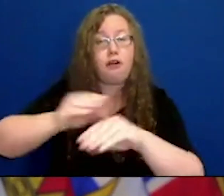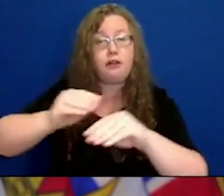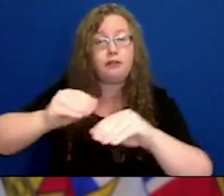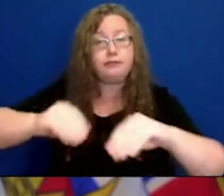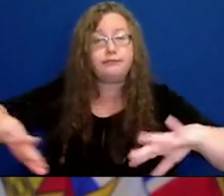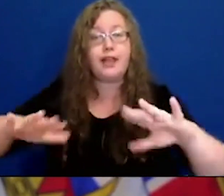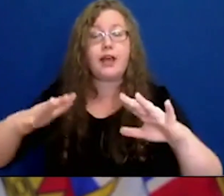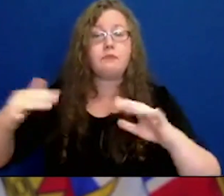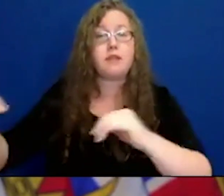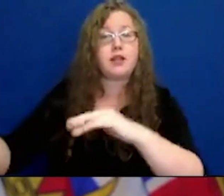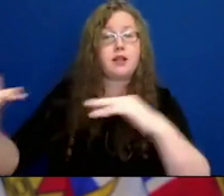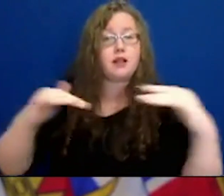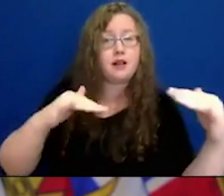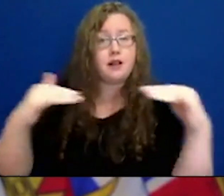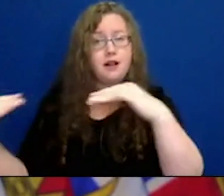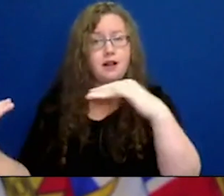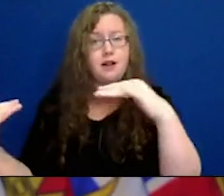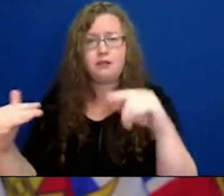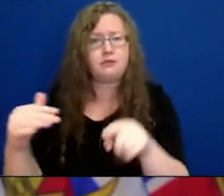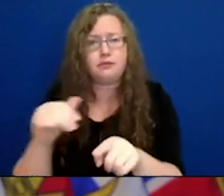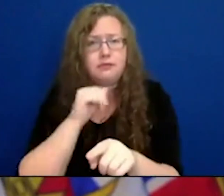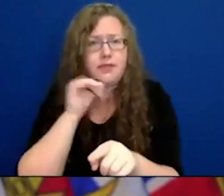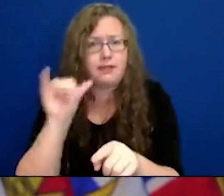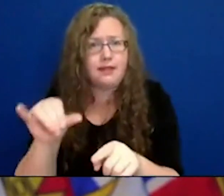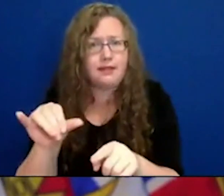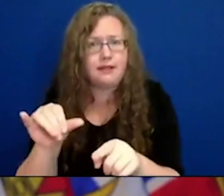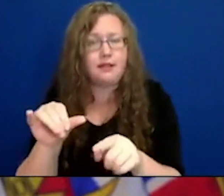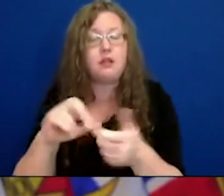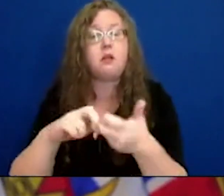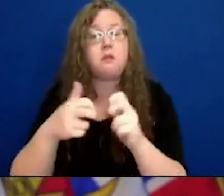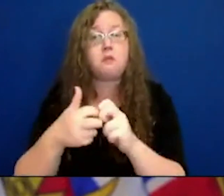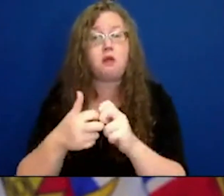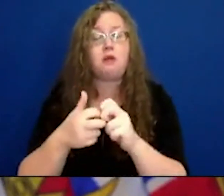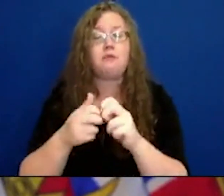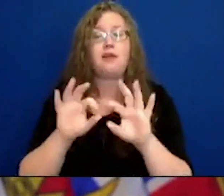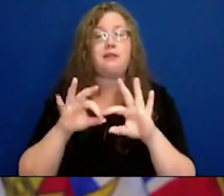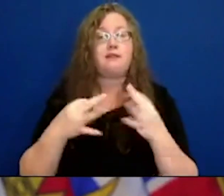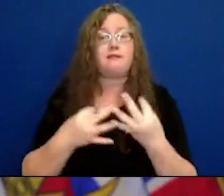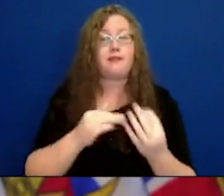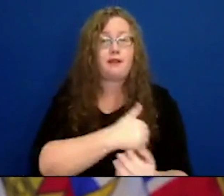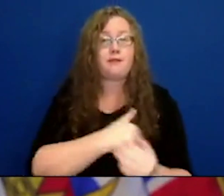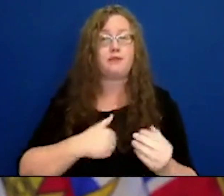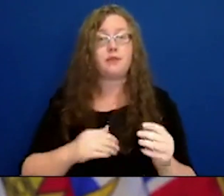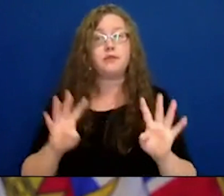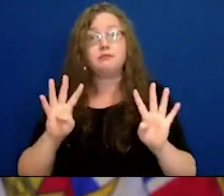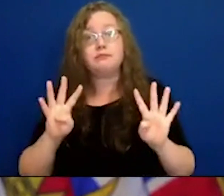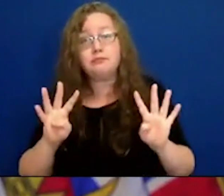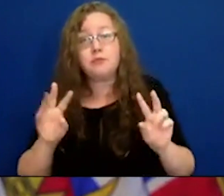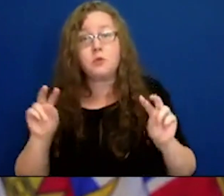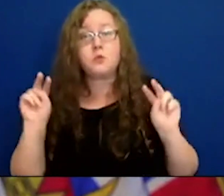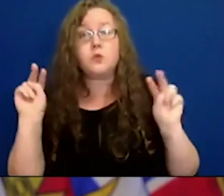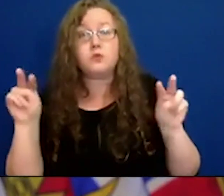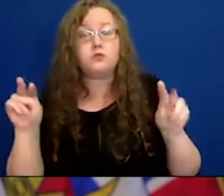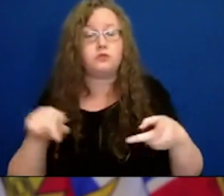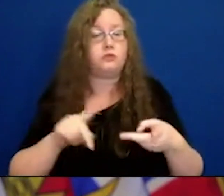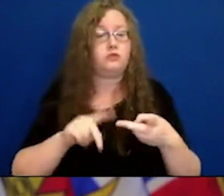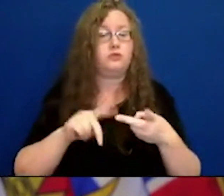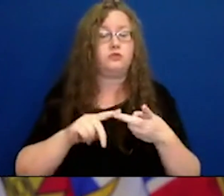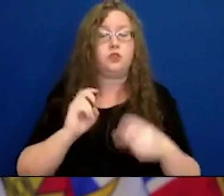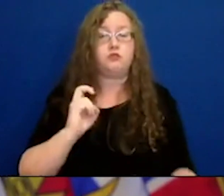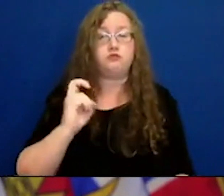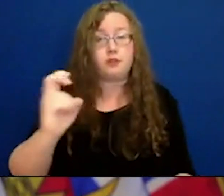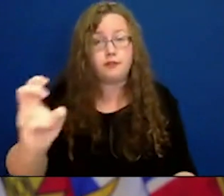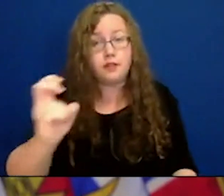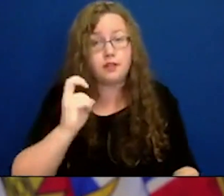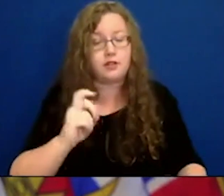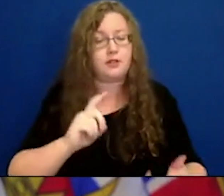tried to look at not having travel, no spectators, to try and reduce those probabilities. But we're finding that